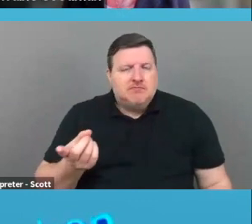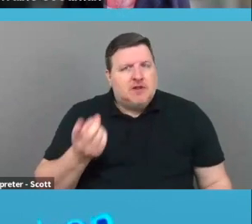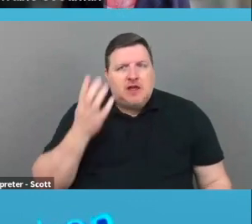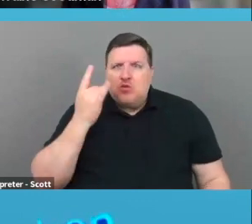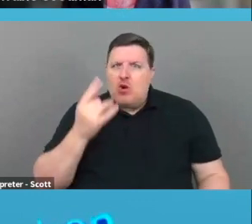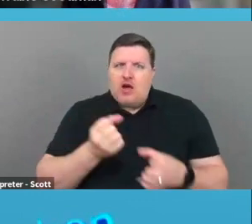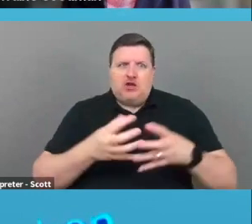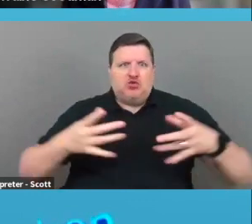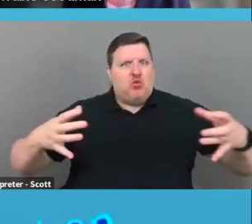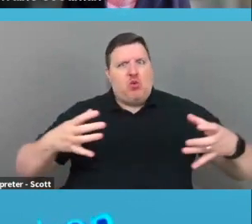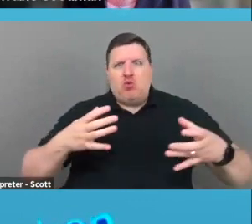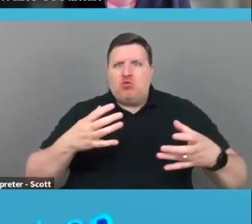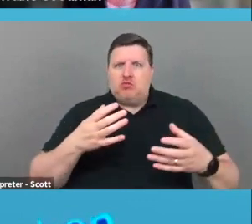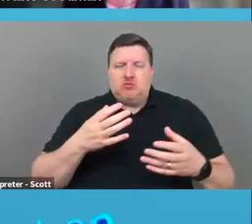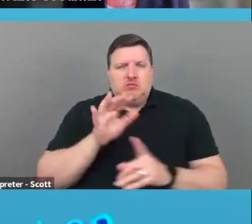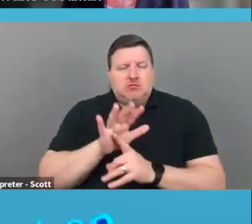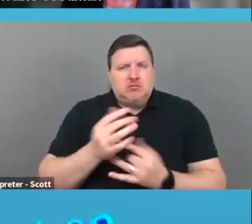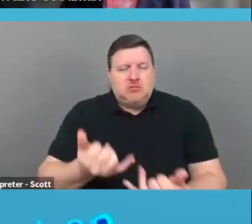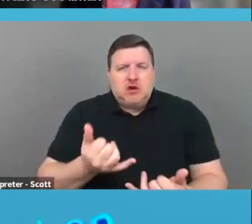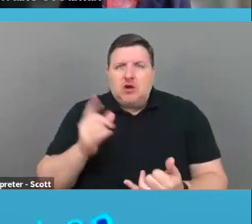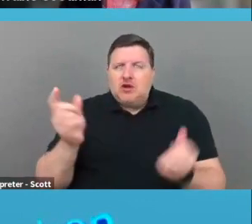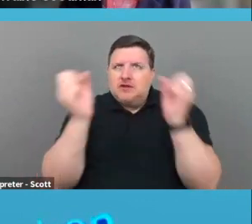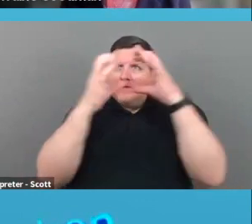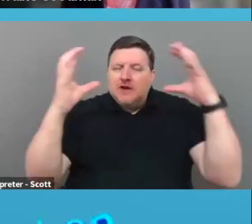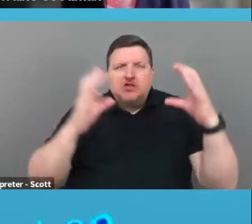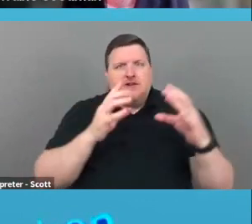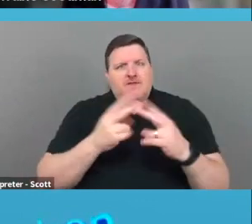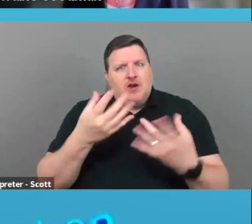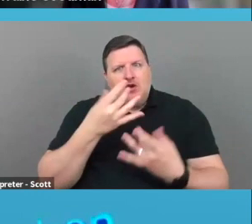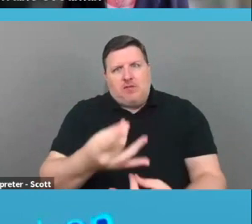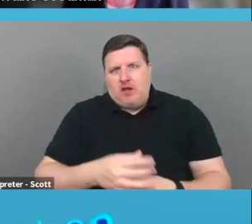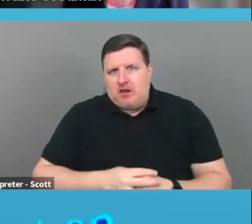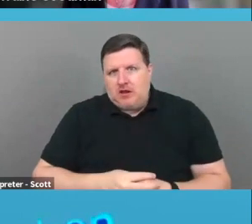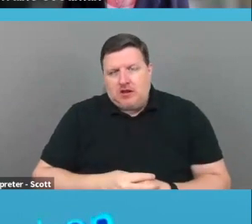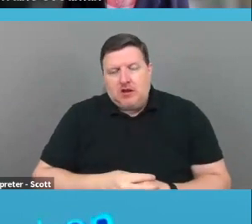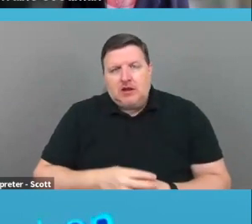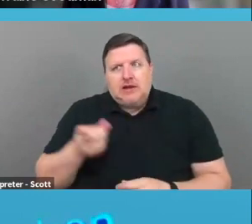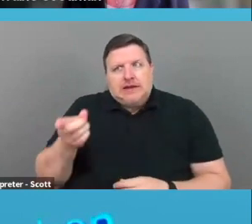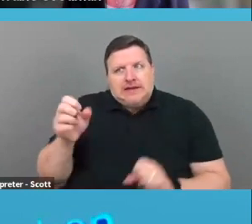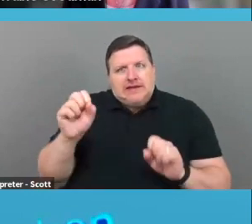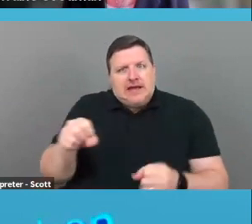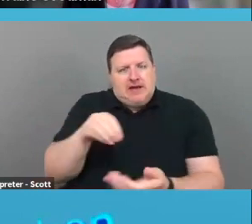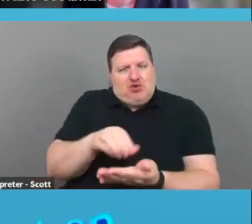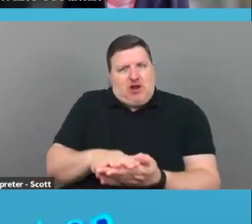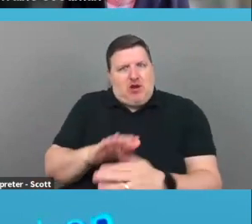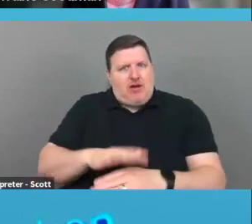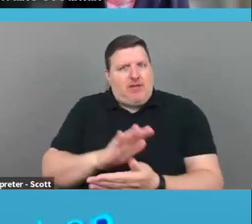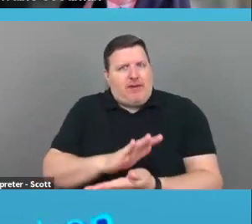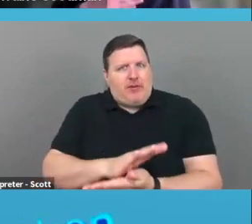grown so much. And his vision is very compelling. And he is able to put down on paper